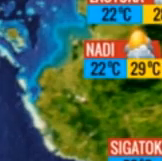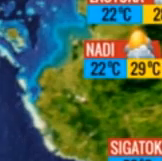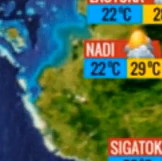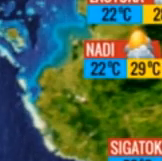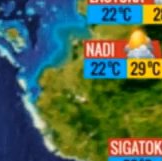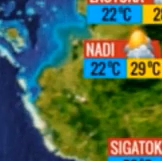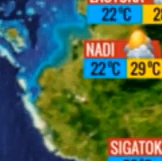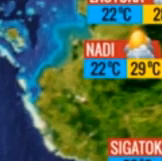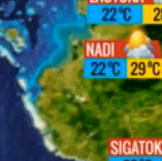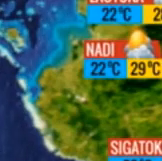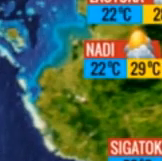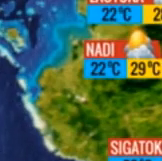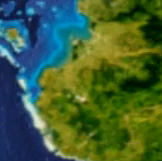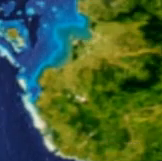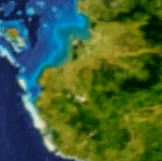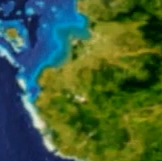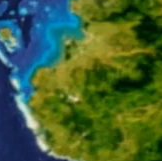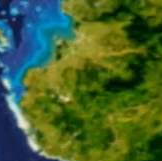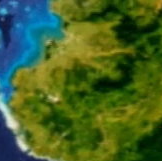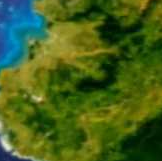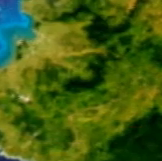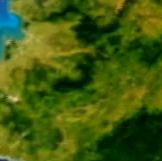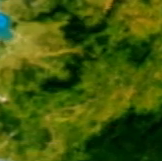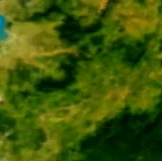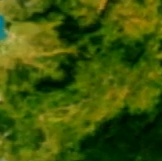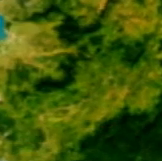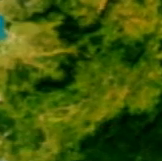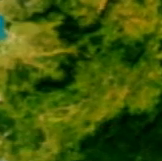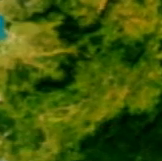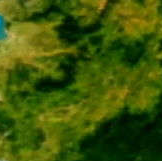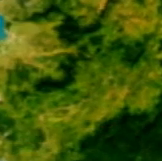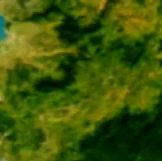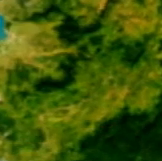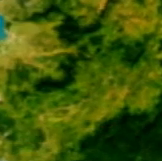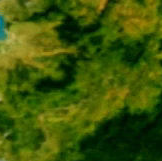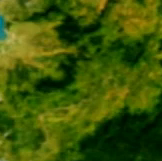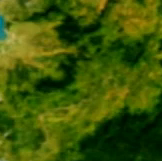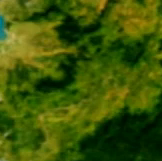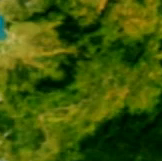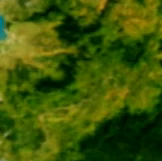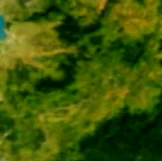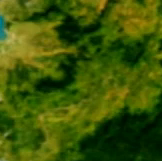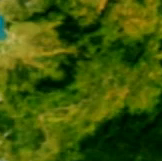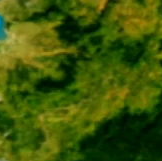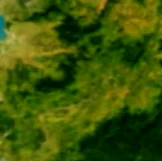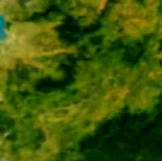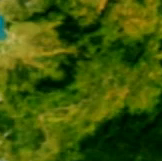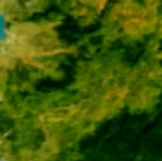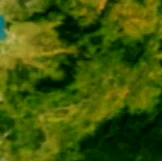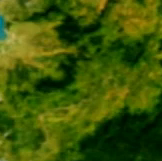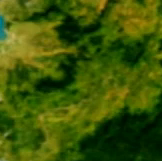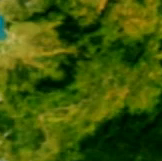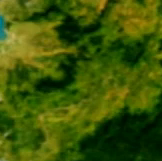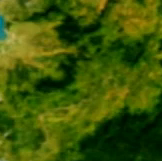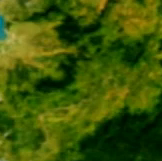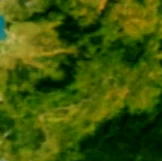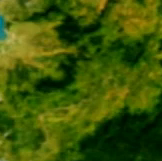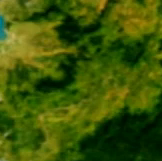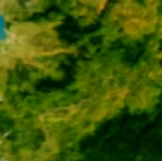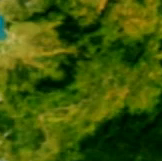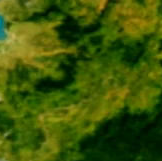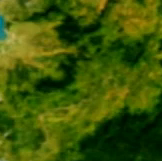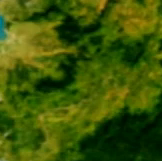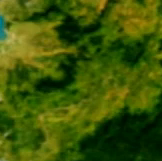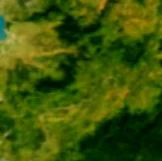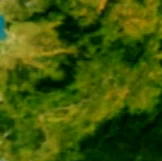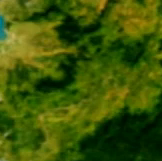it had a beautiful day, the kind we mostly adore, super heated up. Eastwards from Pekhabara Suva, the day was